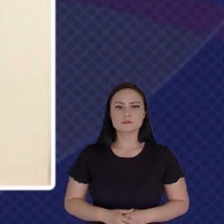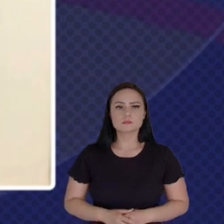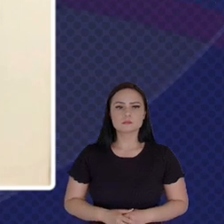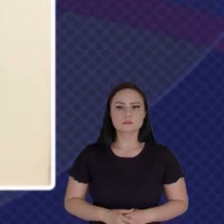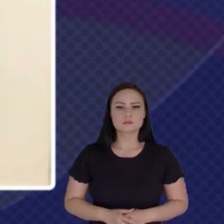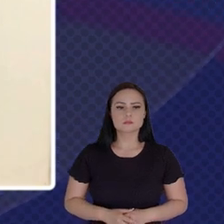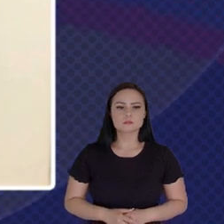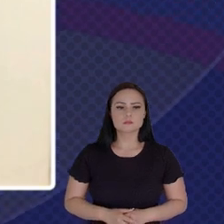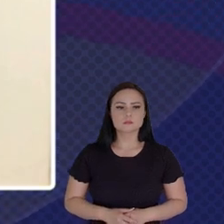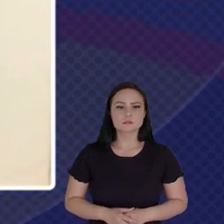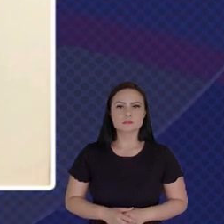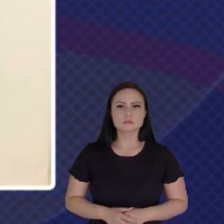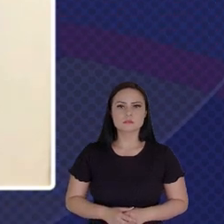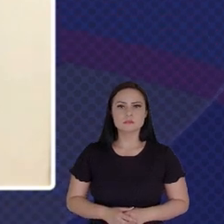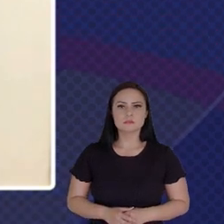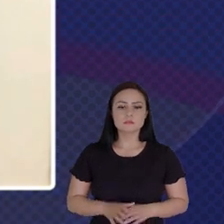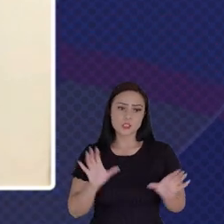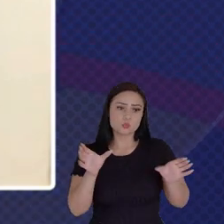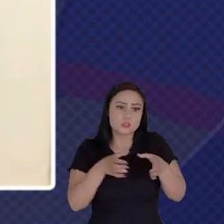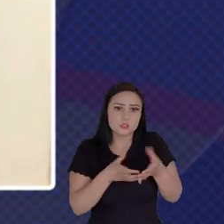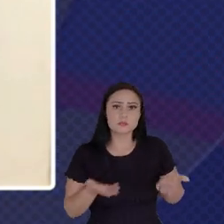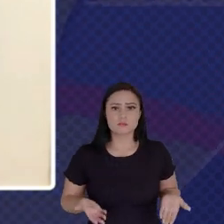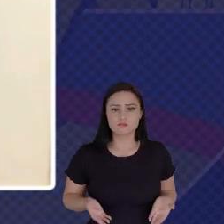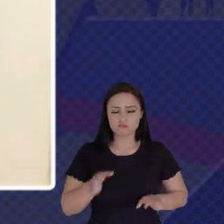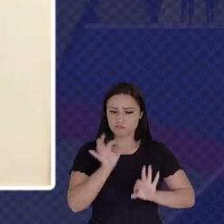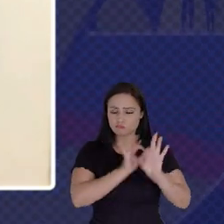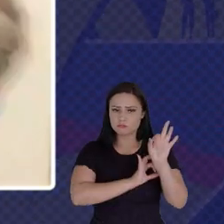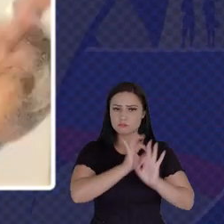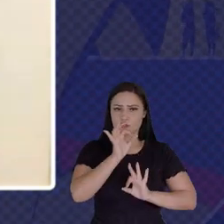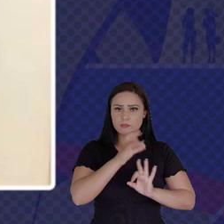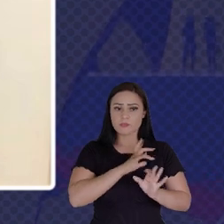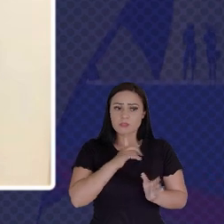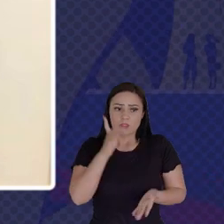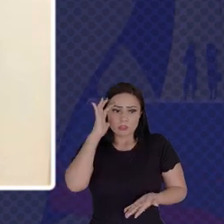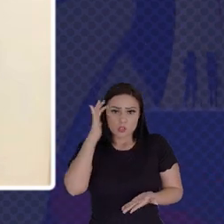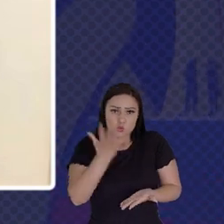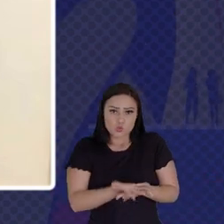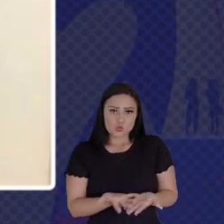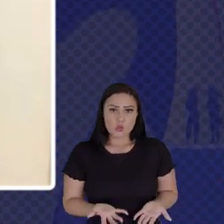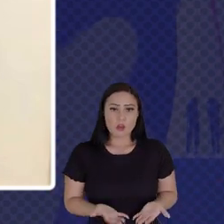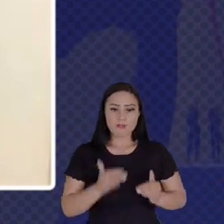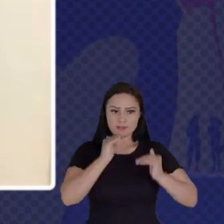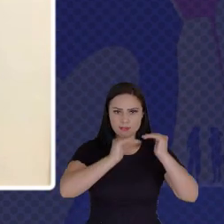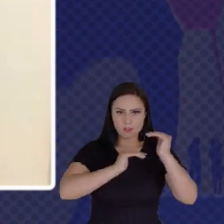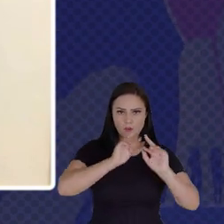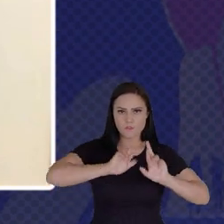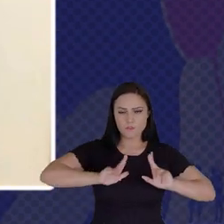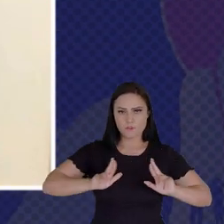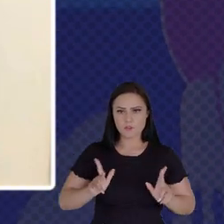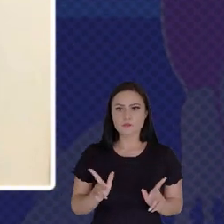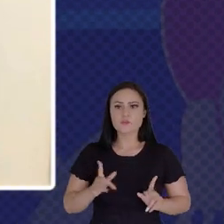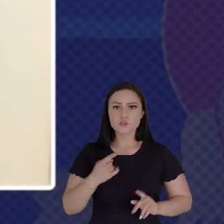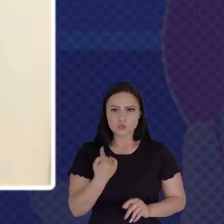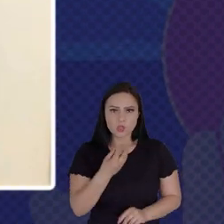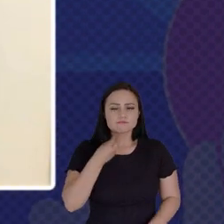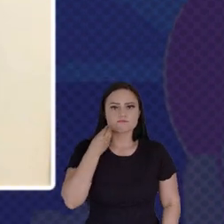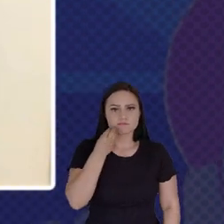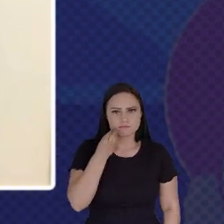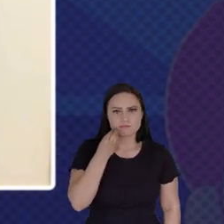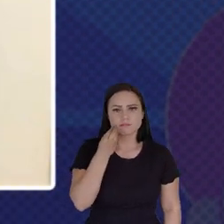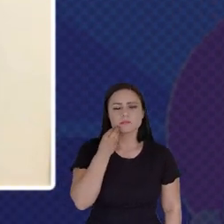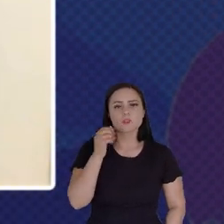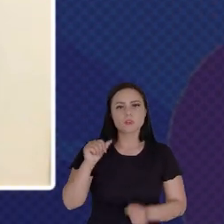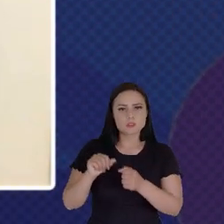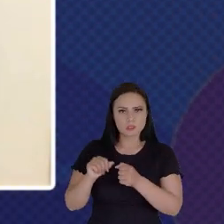Yeah Your Team To Take Decision At Certain Level And That's What We're Also Trying To Do In